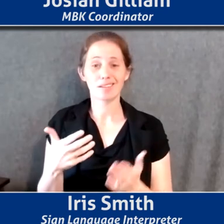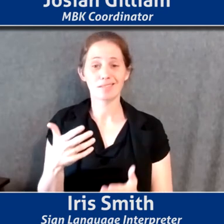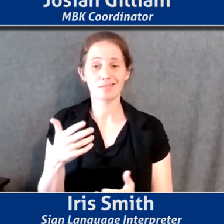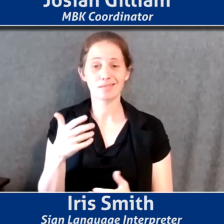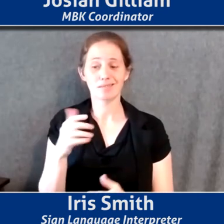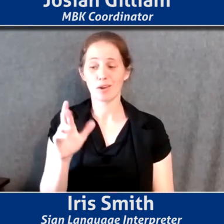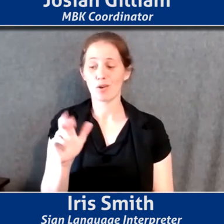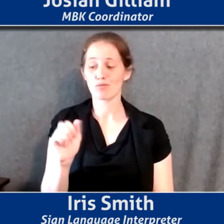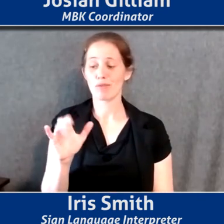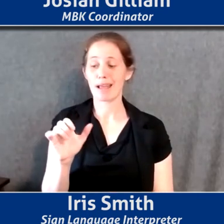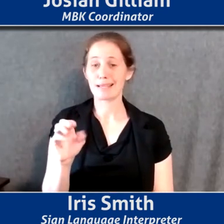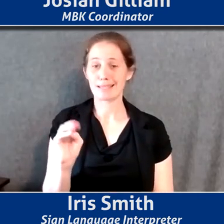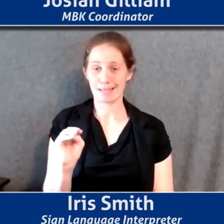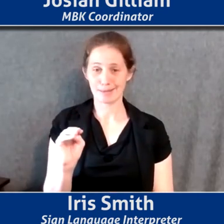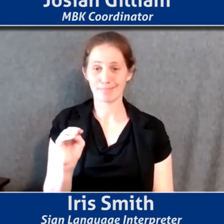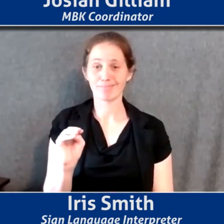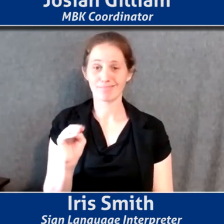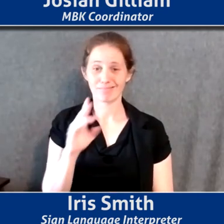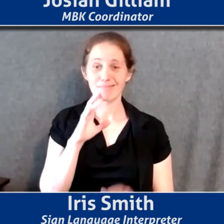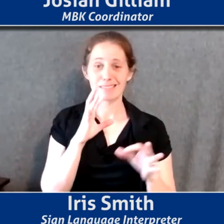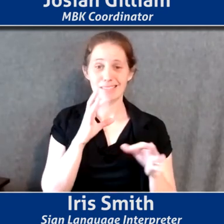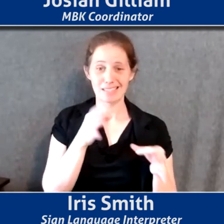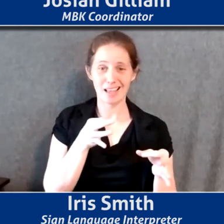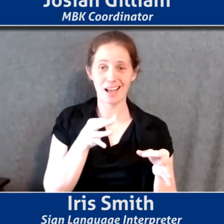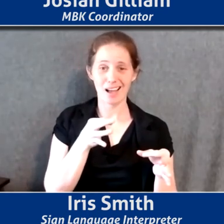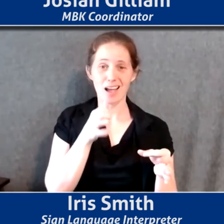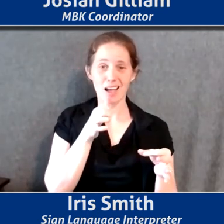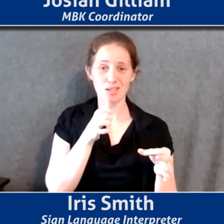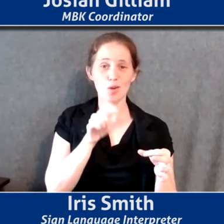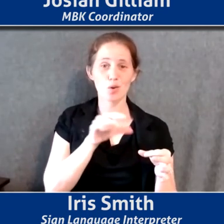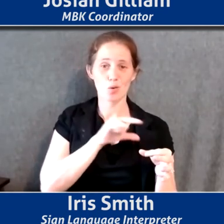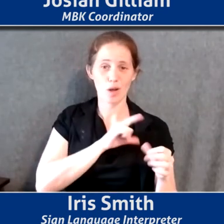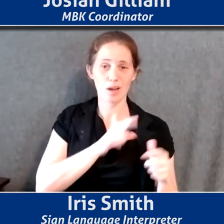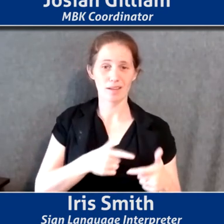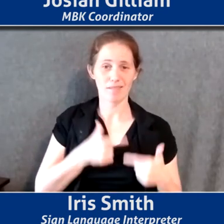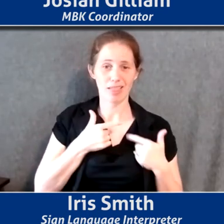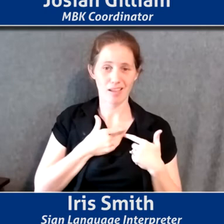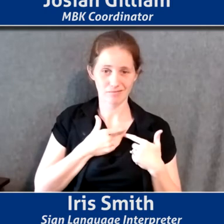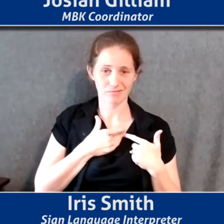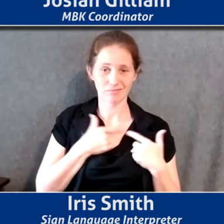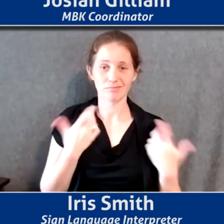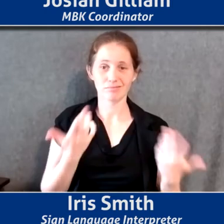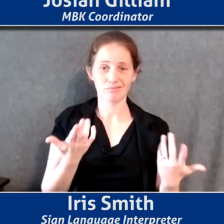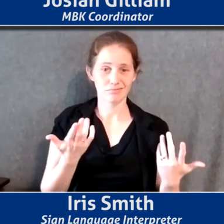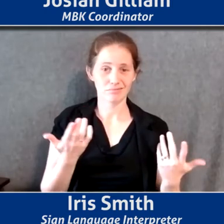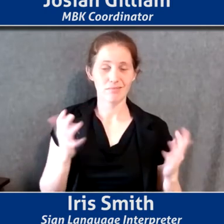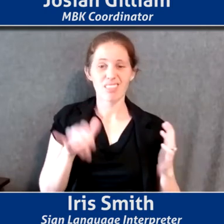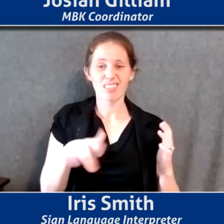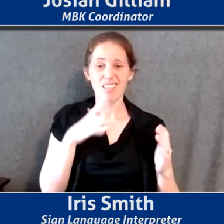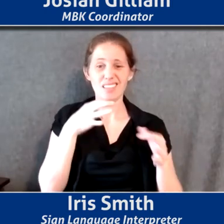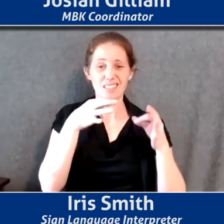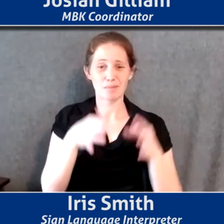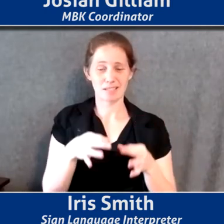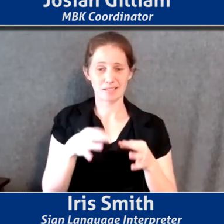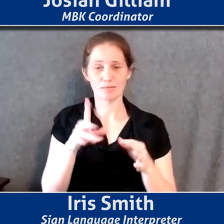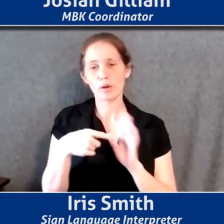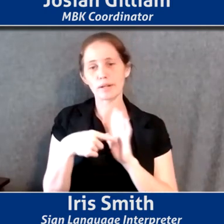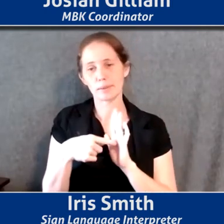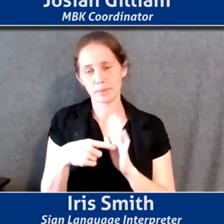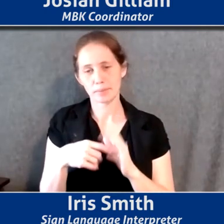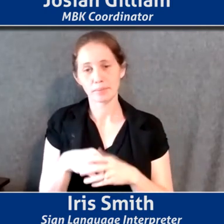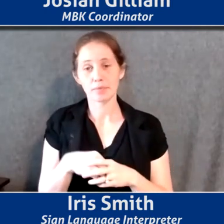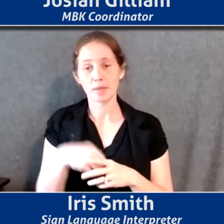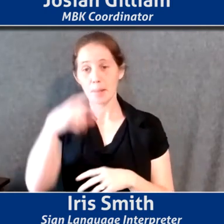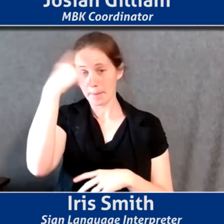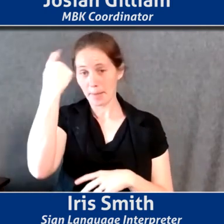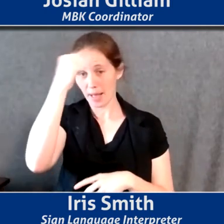over determines quality of life in Pittsburgh. That is the explanation for, for instance, in this case, black